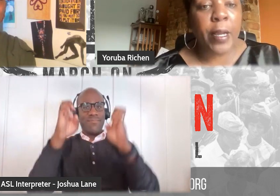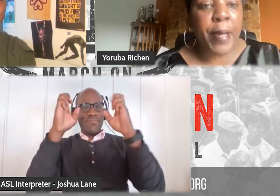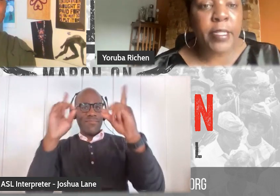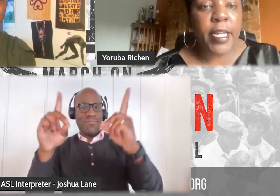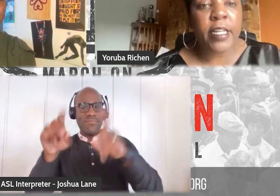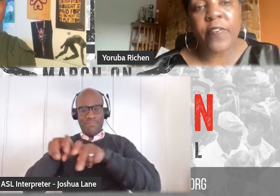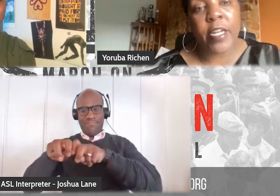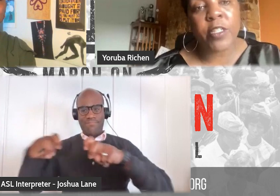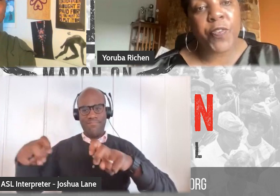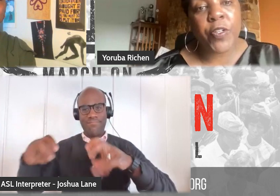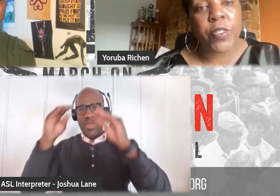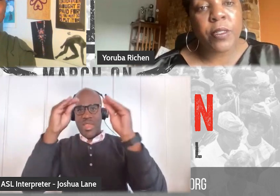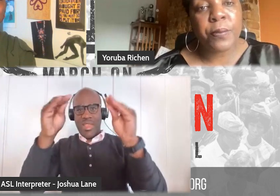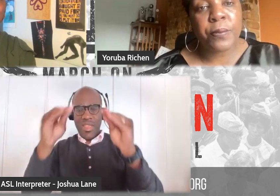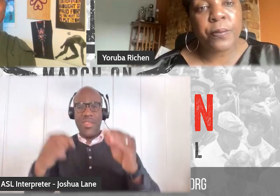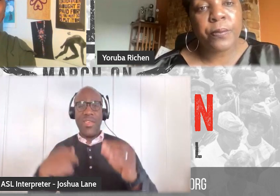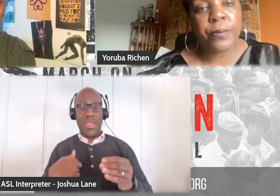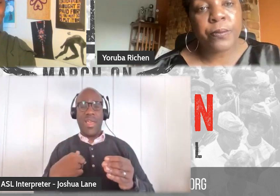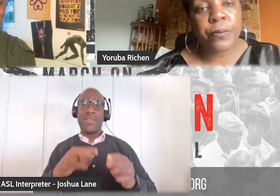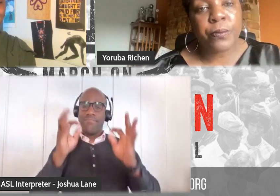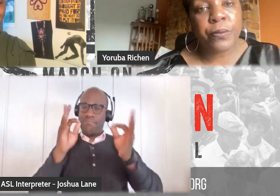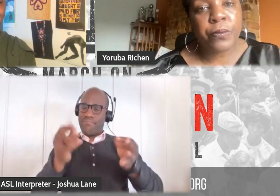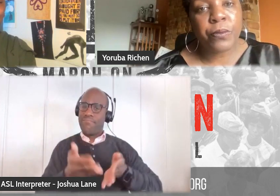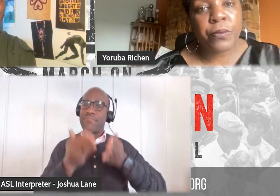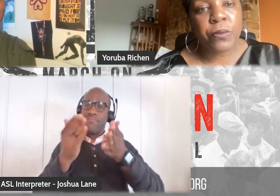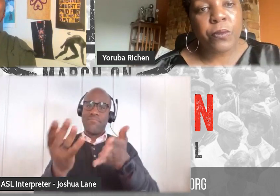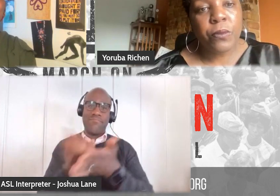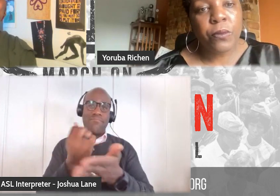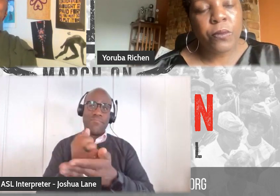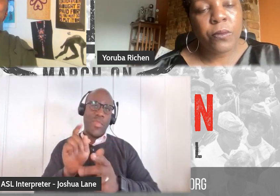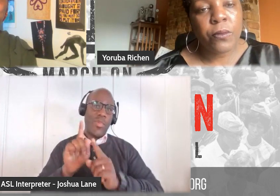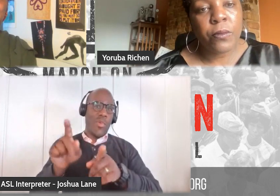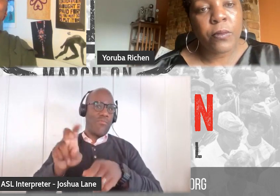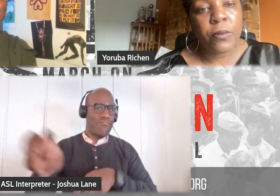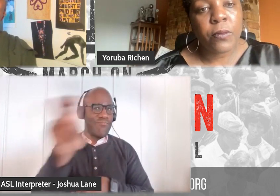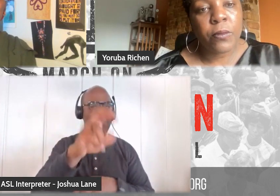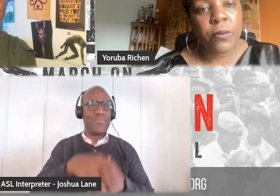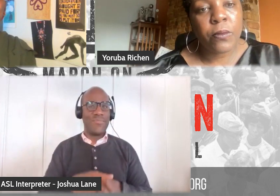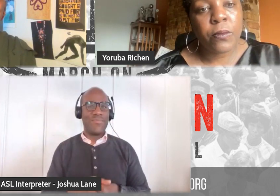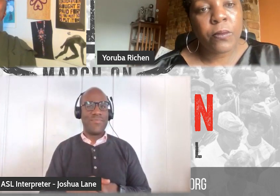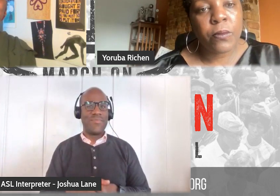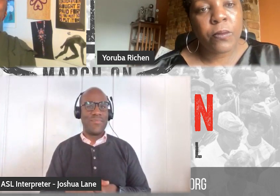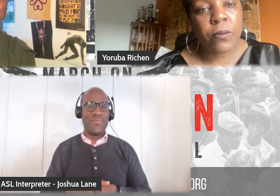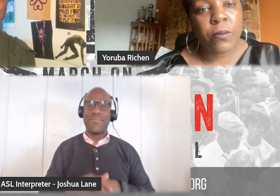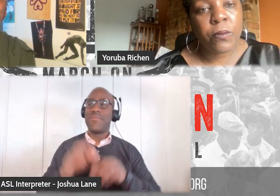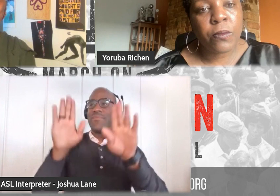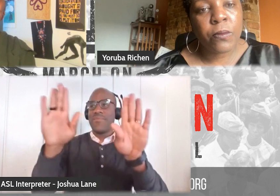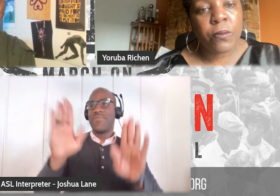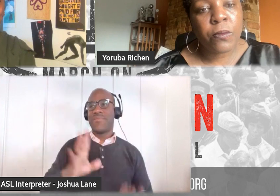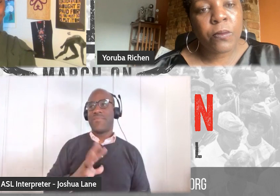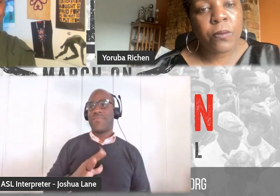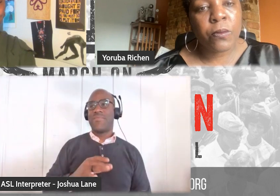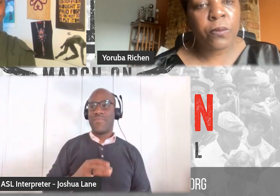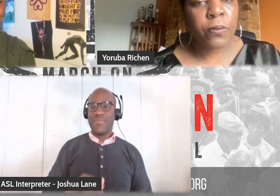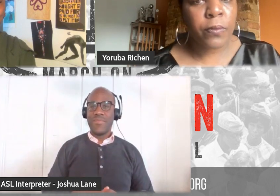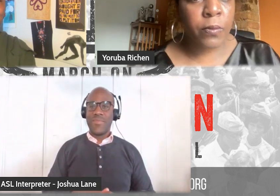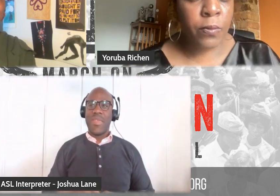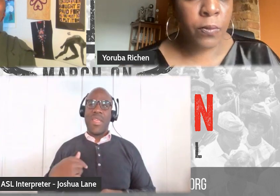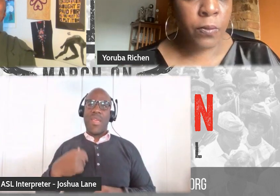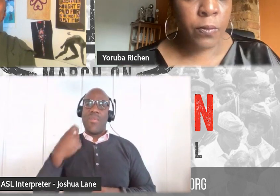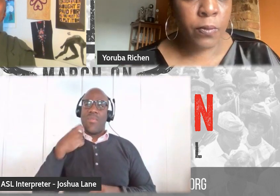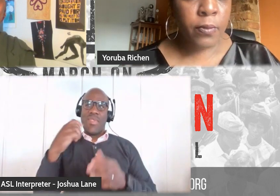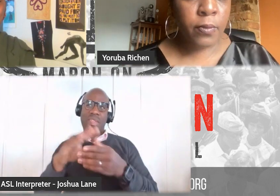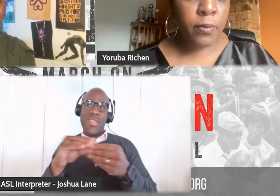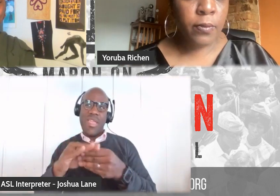definitely recommend taking advantage of those. Excellent. So as I mentioned earlier, we were able a few years back to show